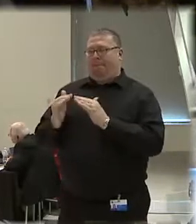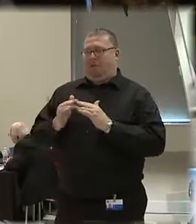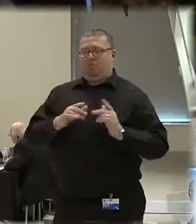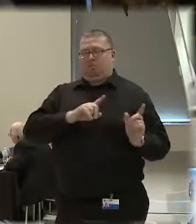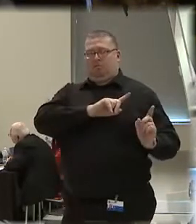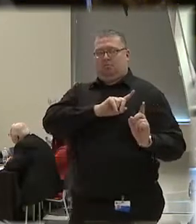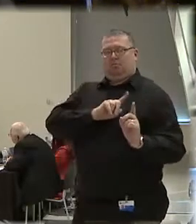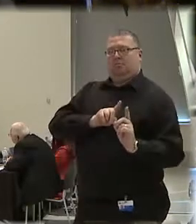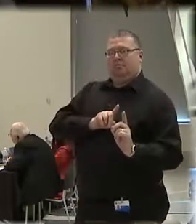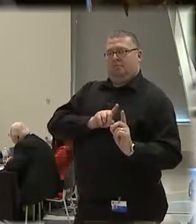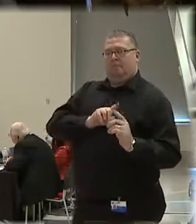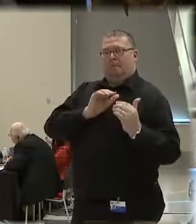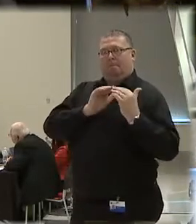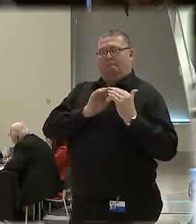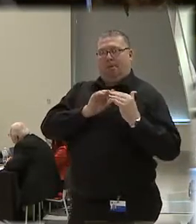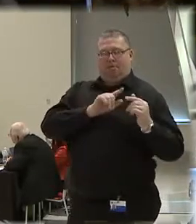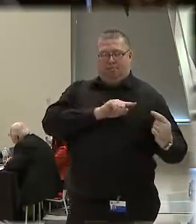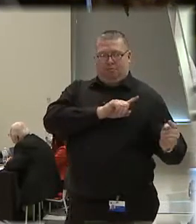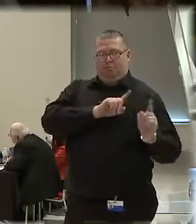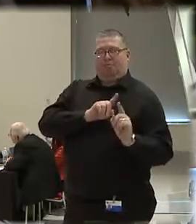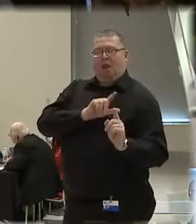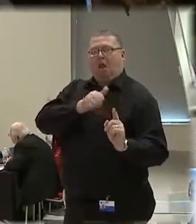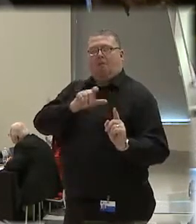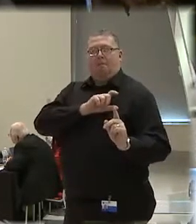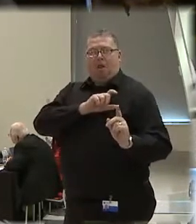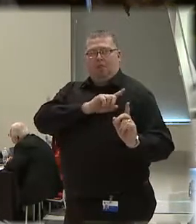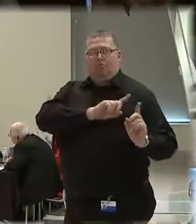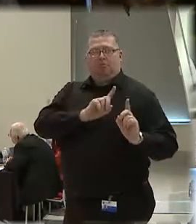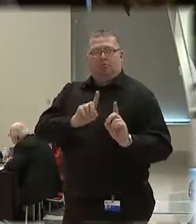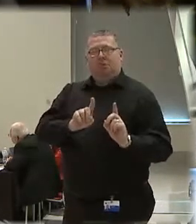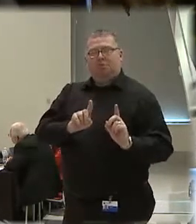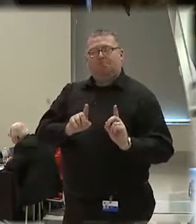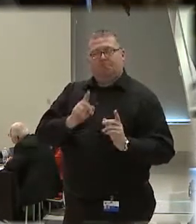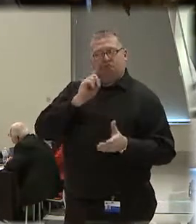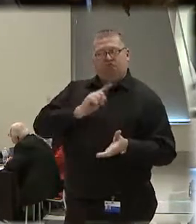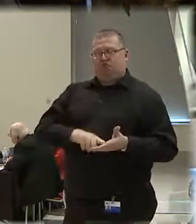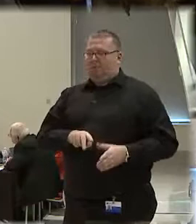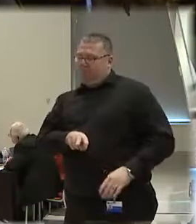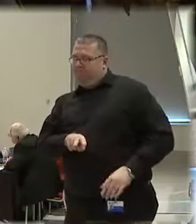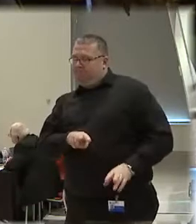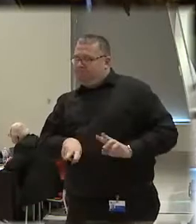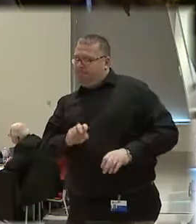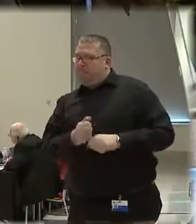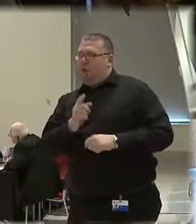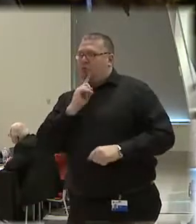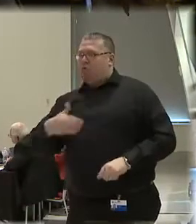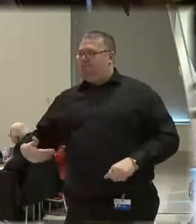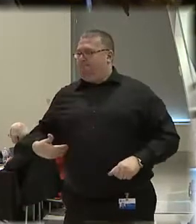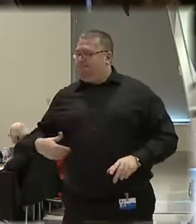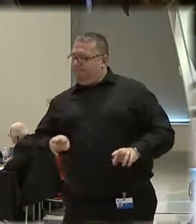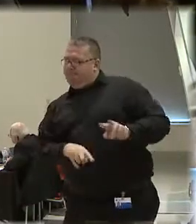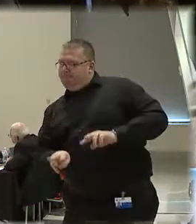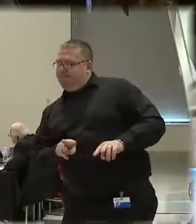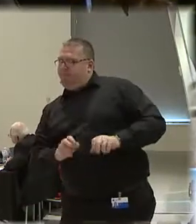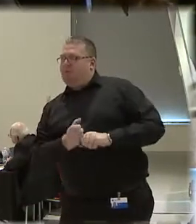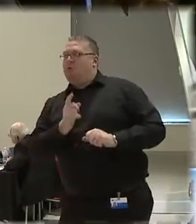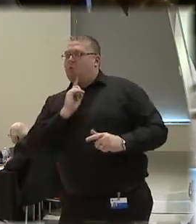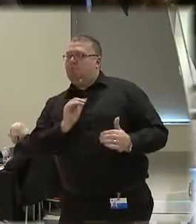his peer, for lack of a better term, kind of checking him, putting him on check. And so